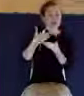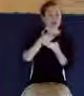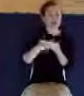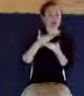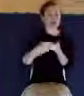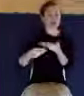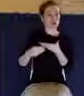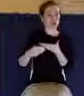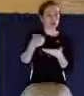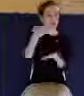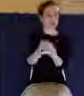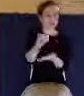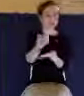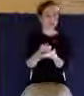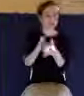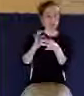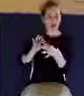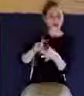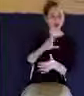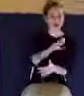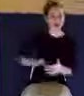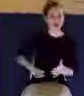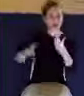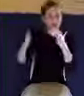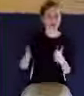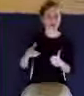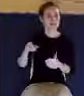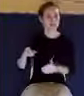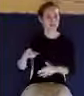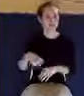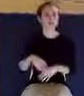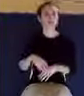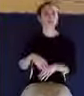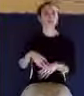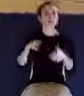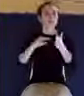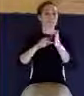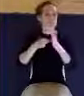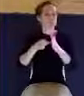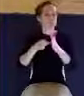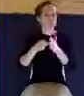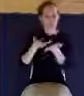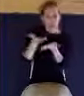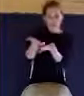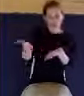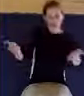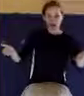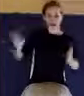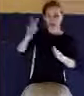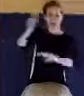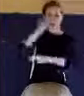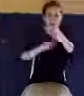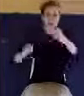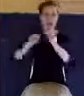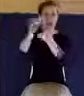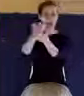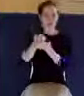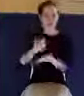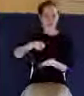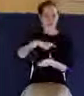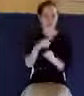saint. These are objective evidences we have to use the Scripture to examine our life with.